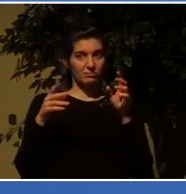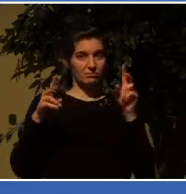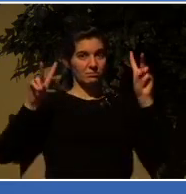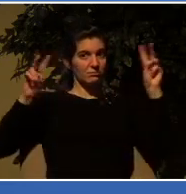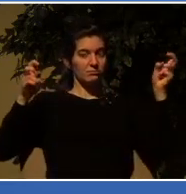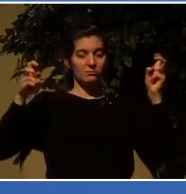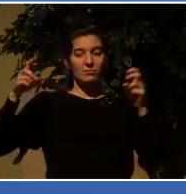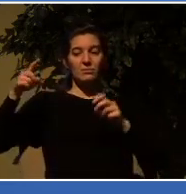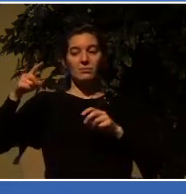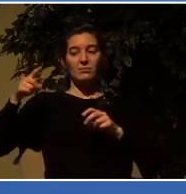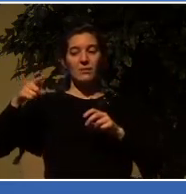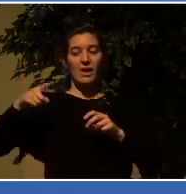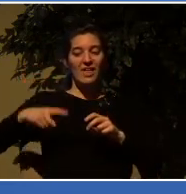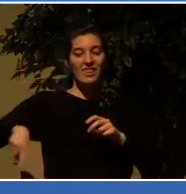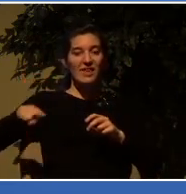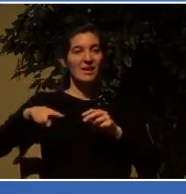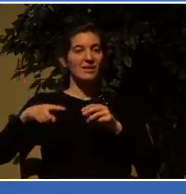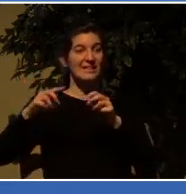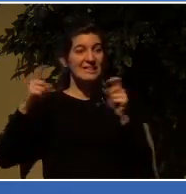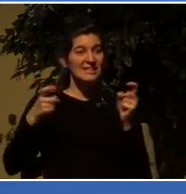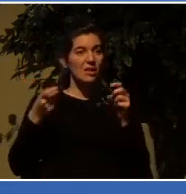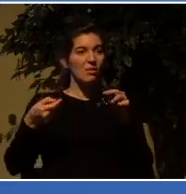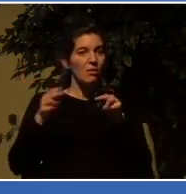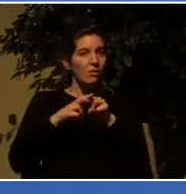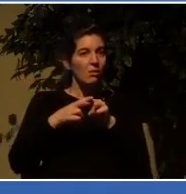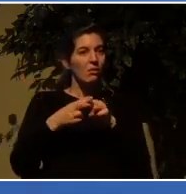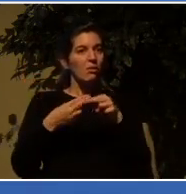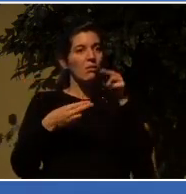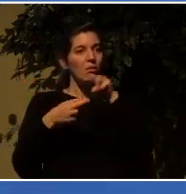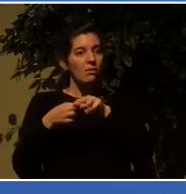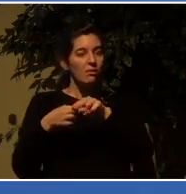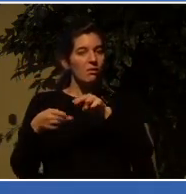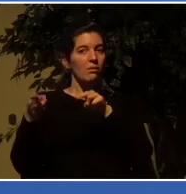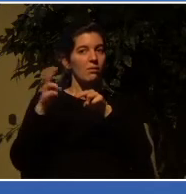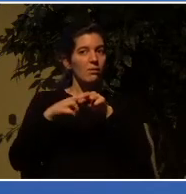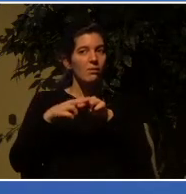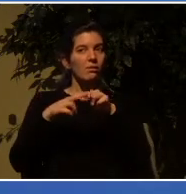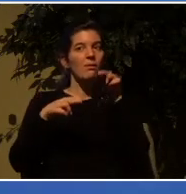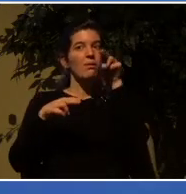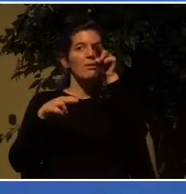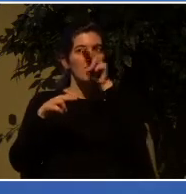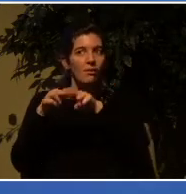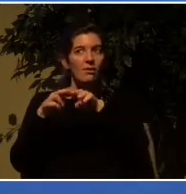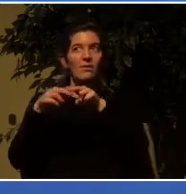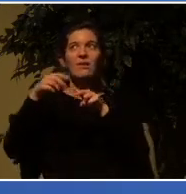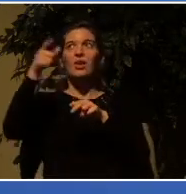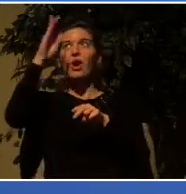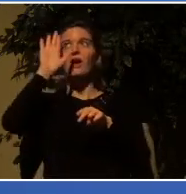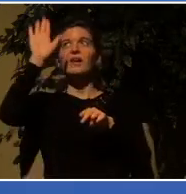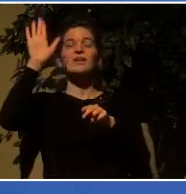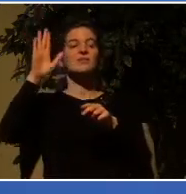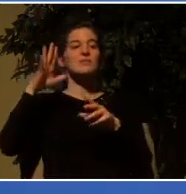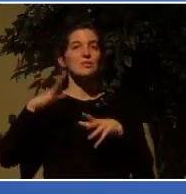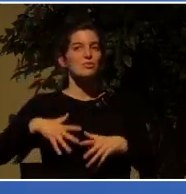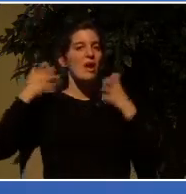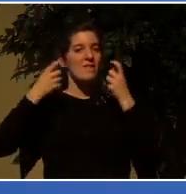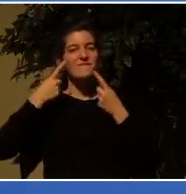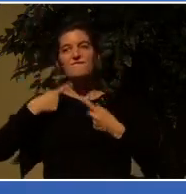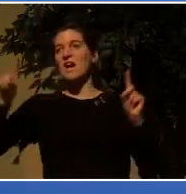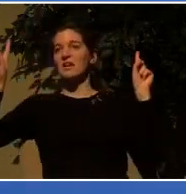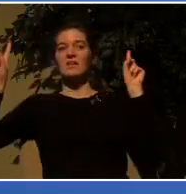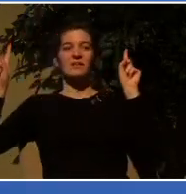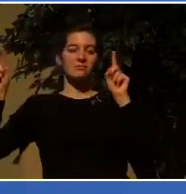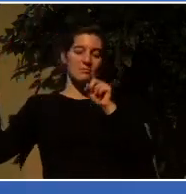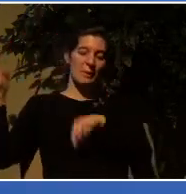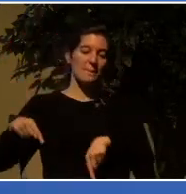upon them at last. the phrase they heap their sins to the limit in other translations